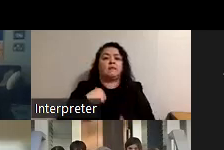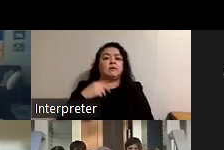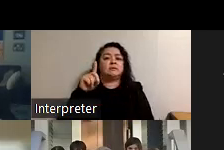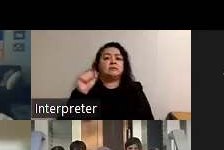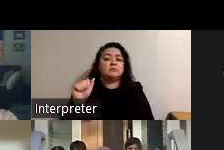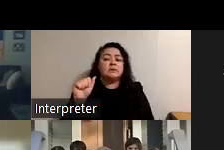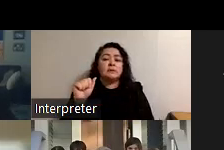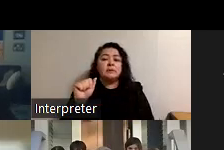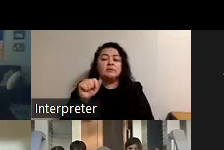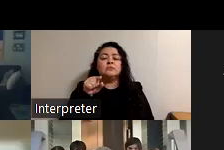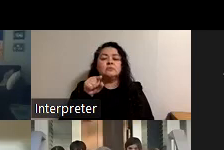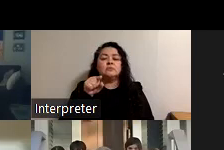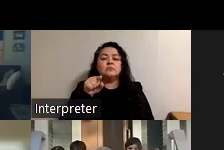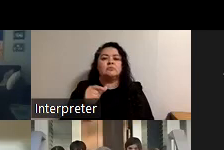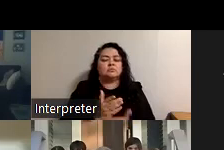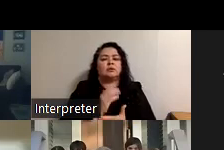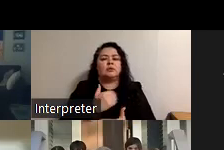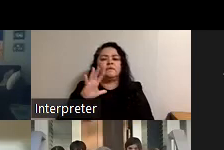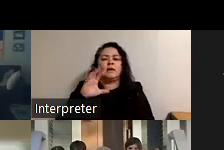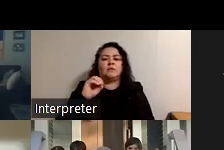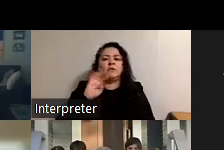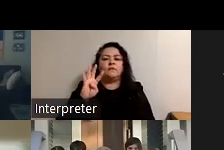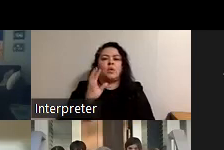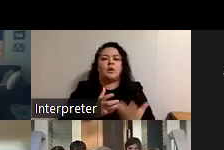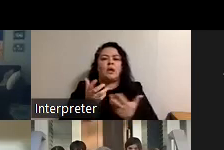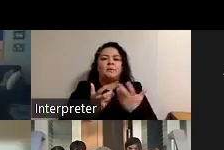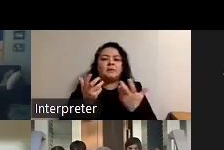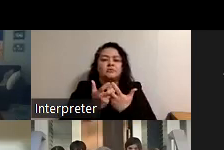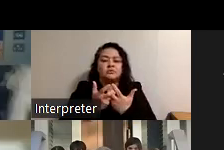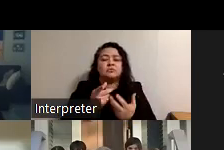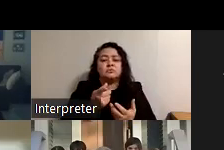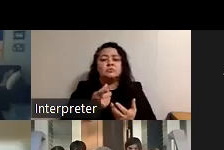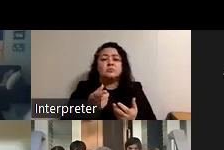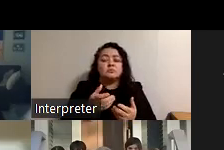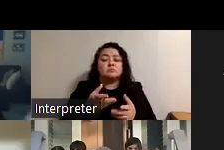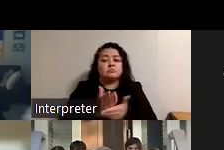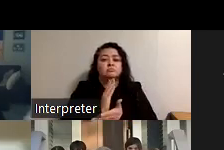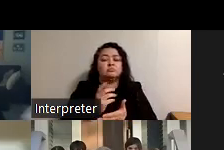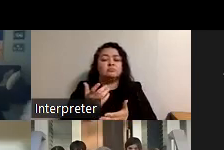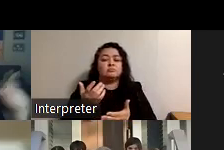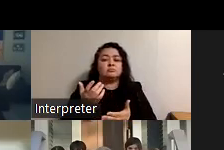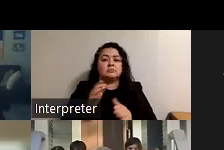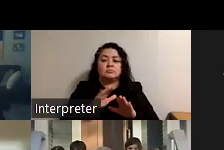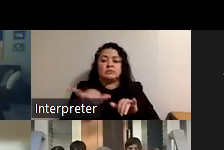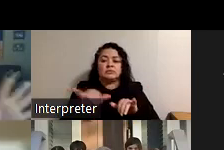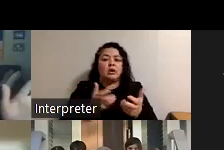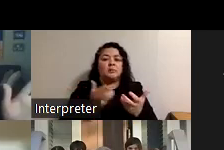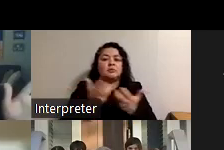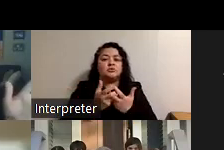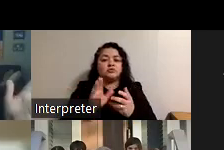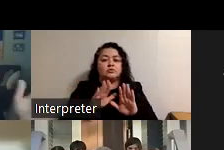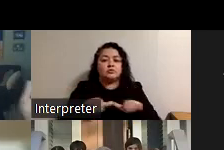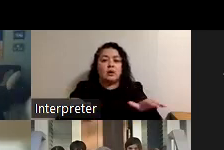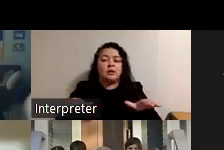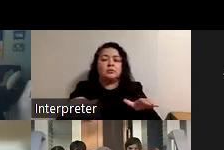you are entitled to 504 accommodations you're entitled to the same accommodations your child is to access